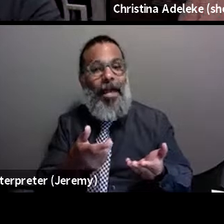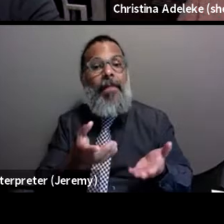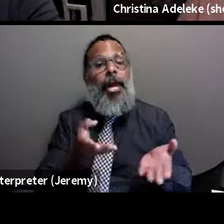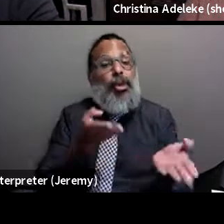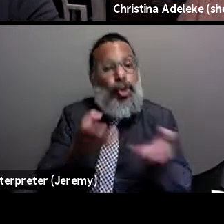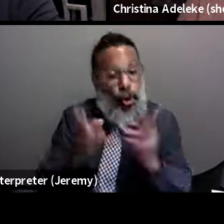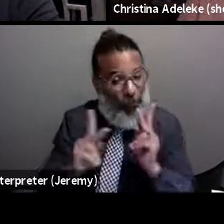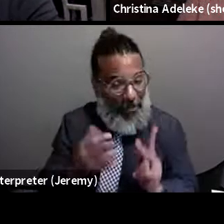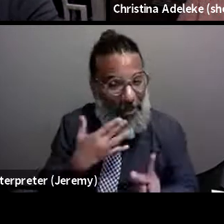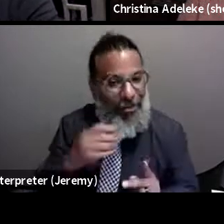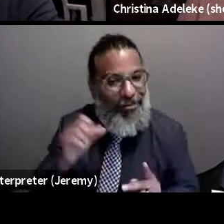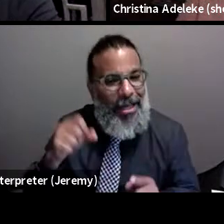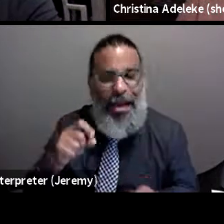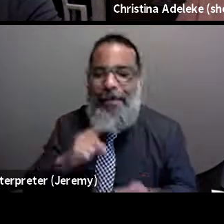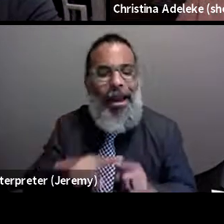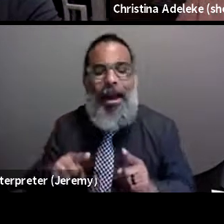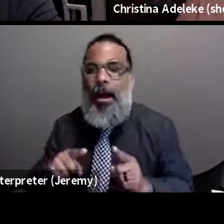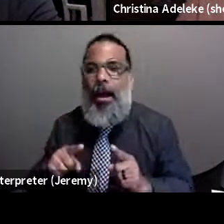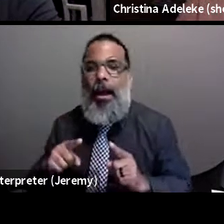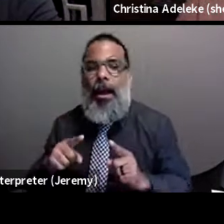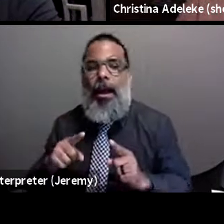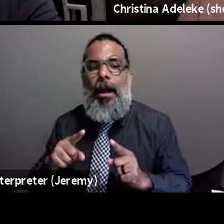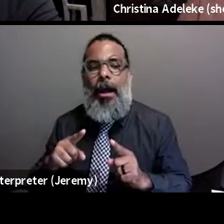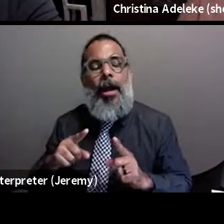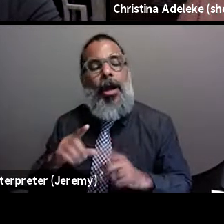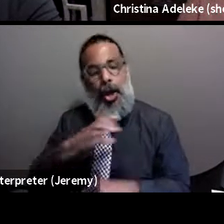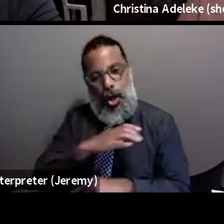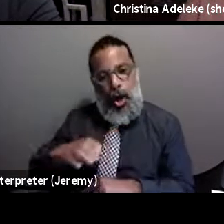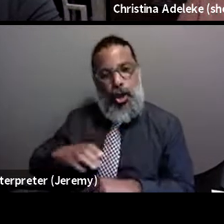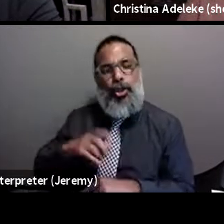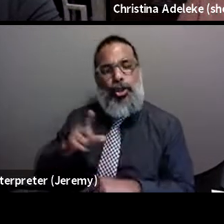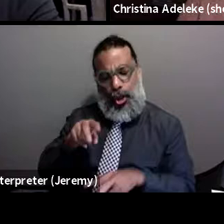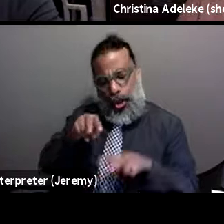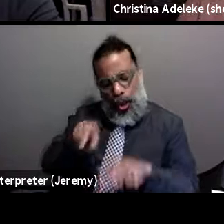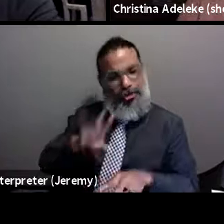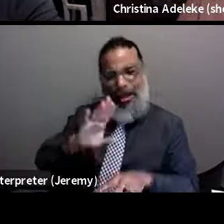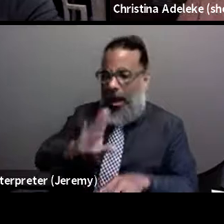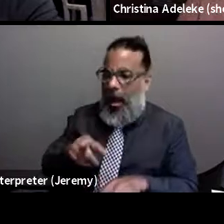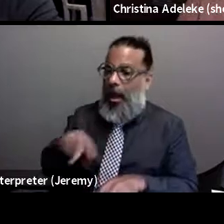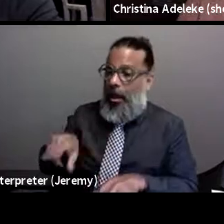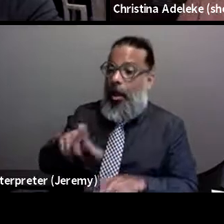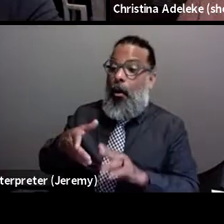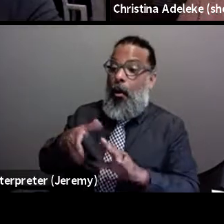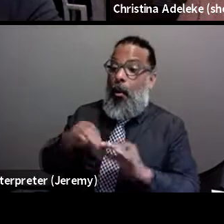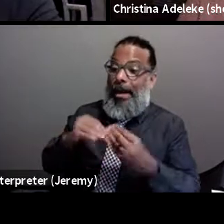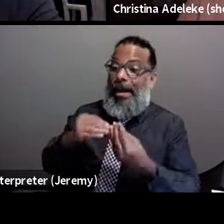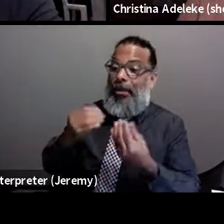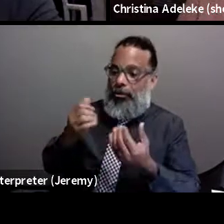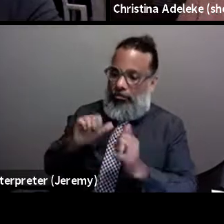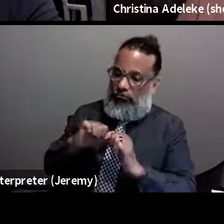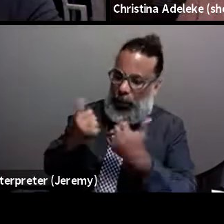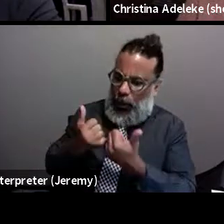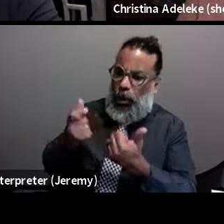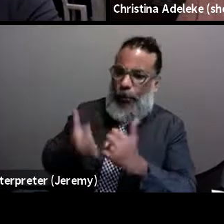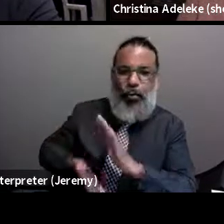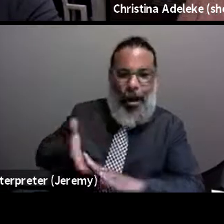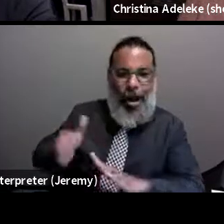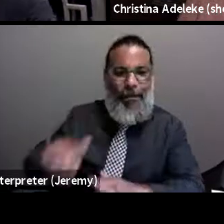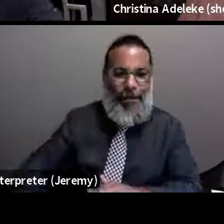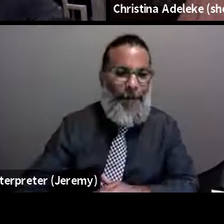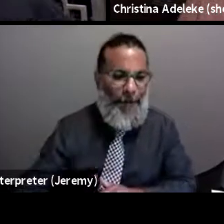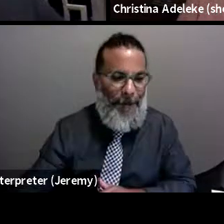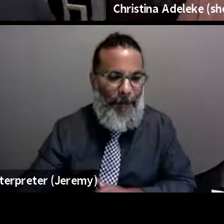of color. But we need Congress to re-examine that and make sure the minority AIDS initiative funds